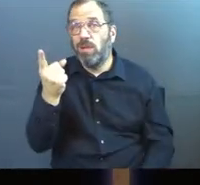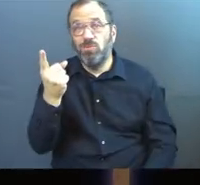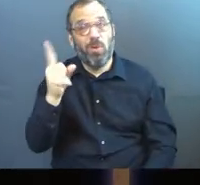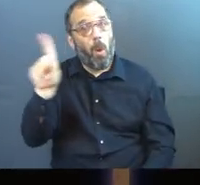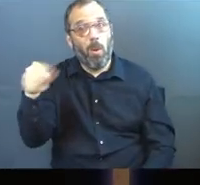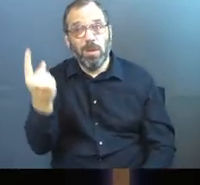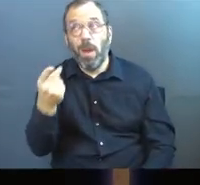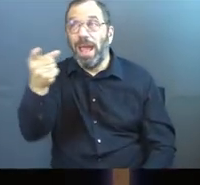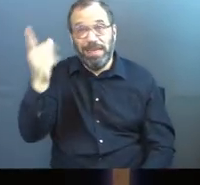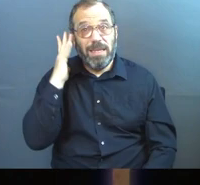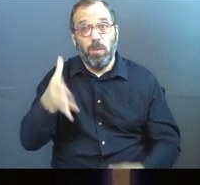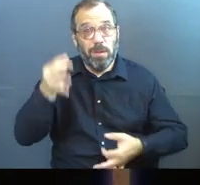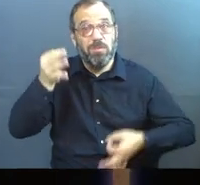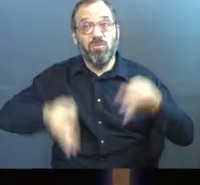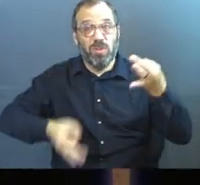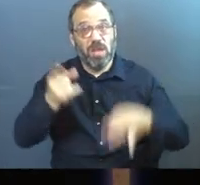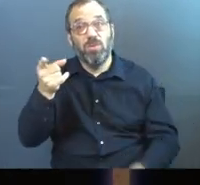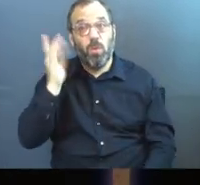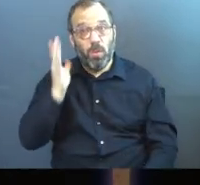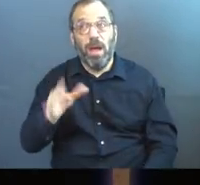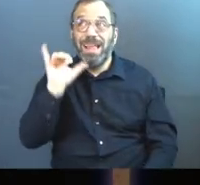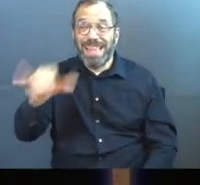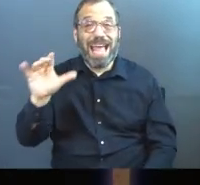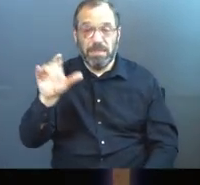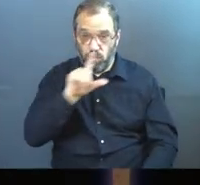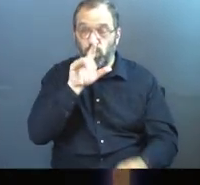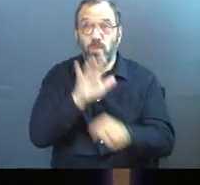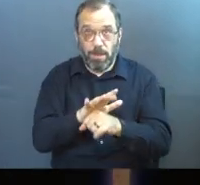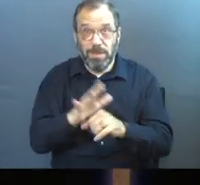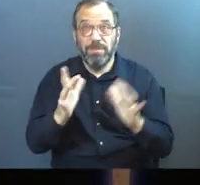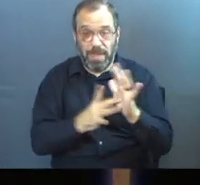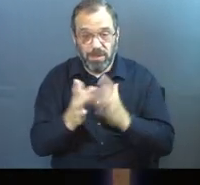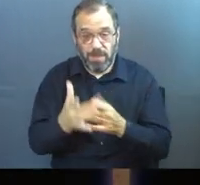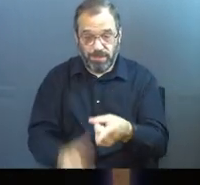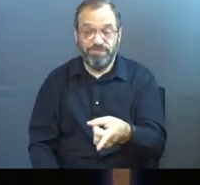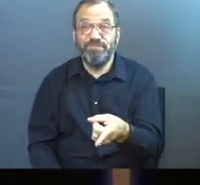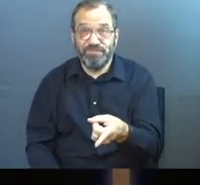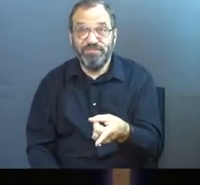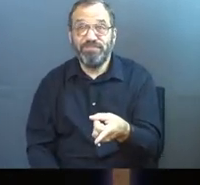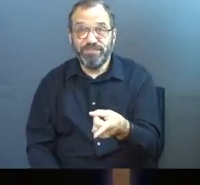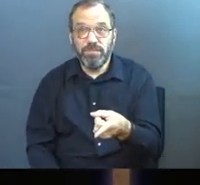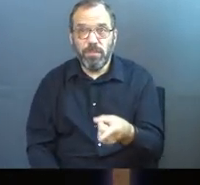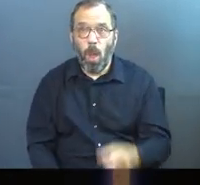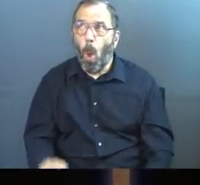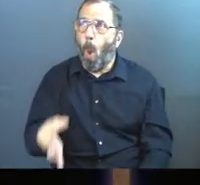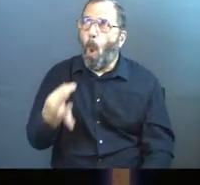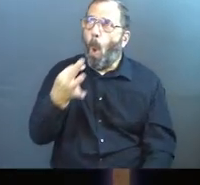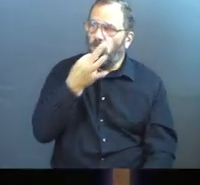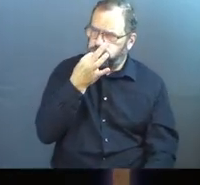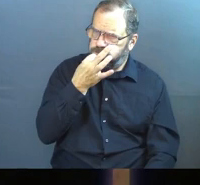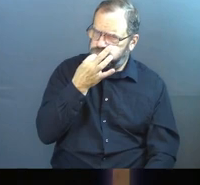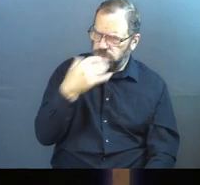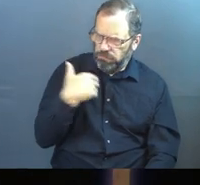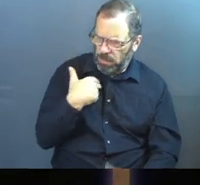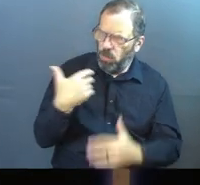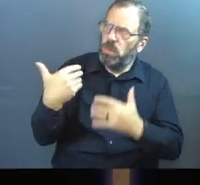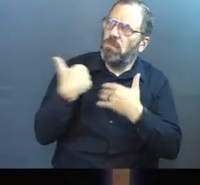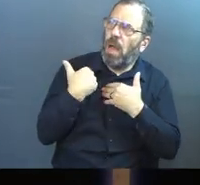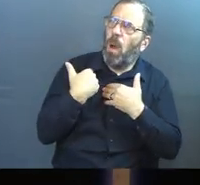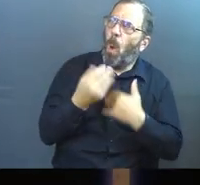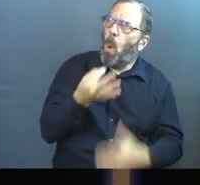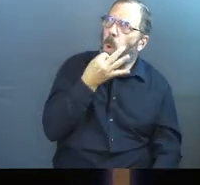and he will judge and that's his word. And how dare he hold me responsible?